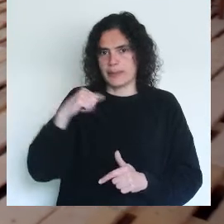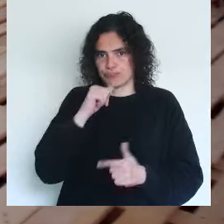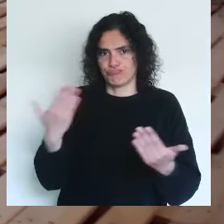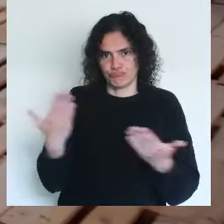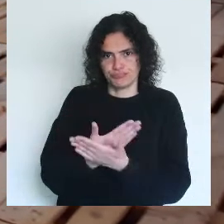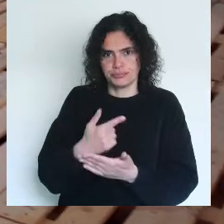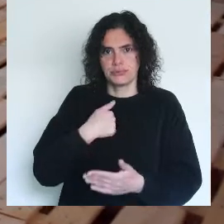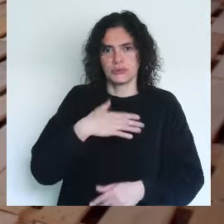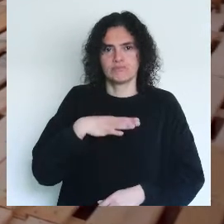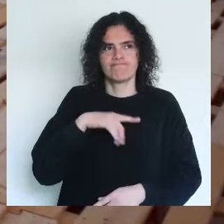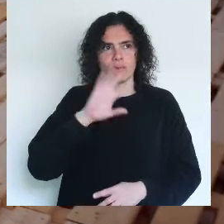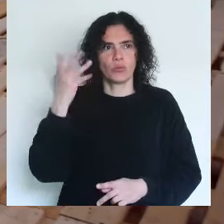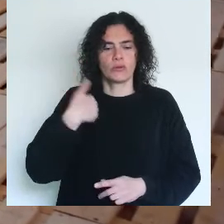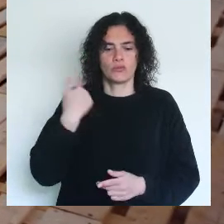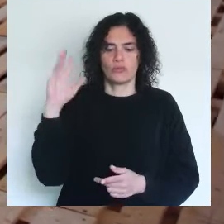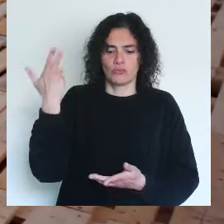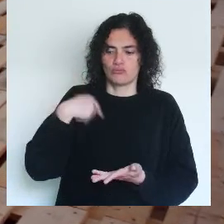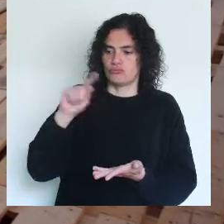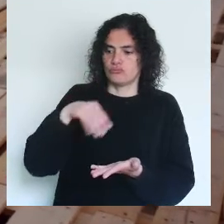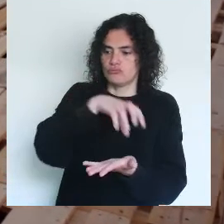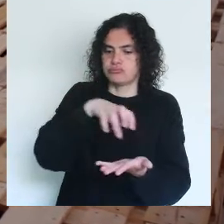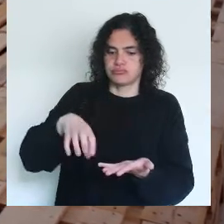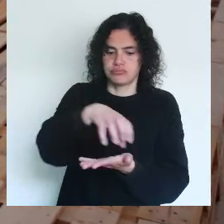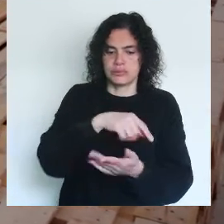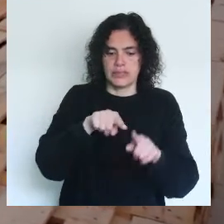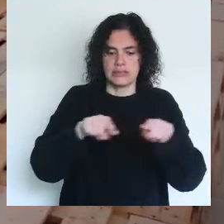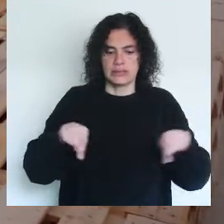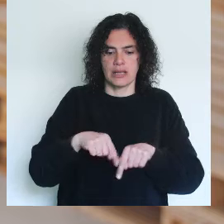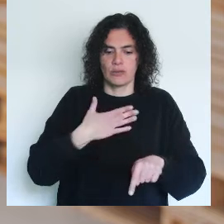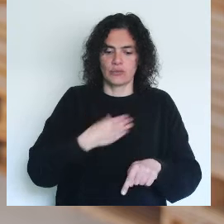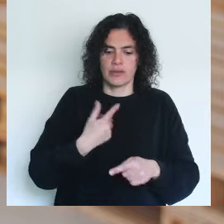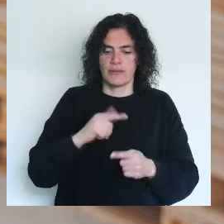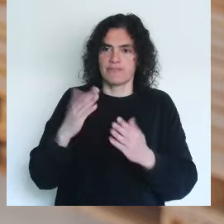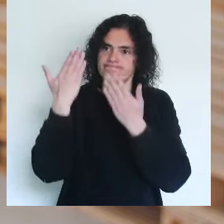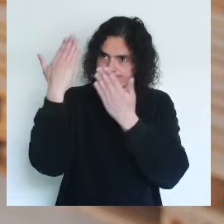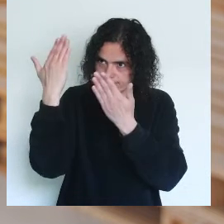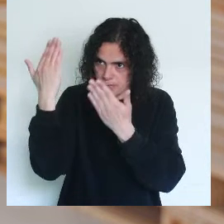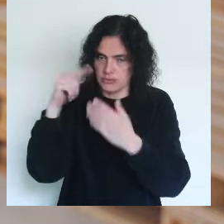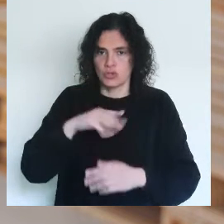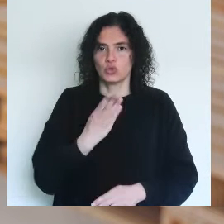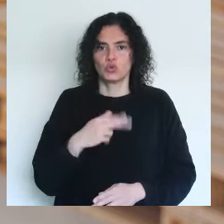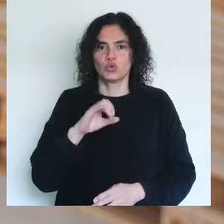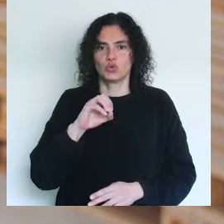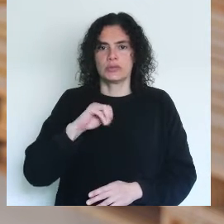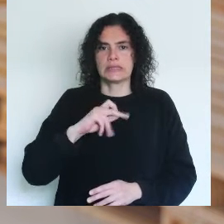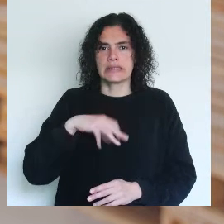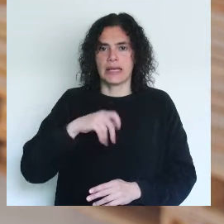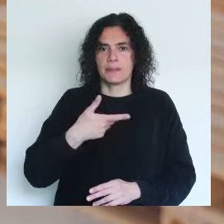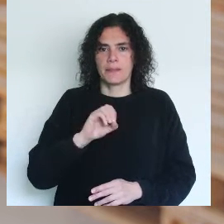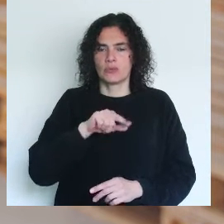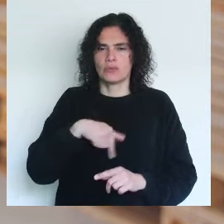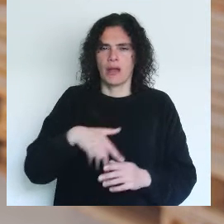last year, and I wanted, when we were installing also this room, to do a bit of a tribute to Julio